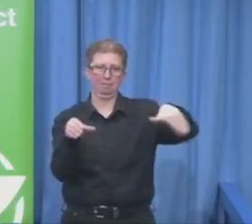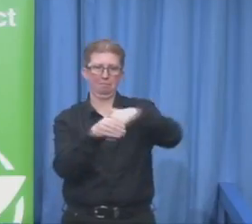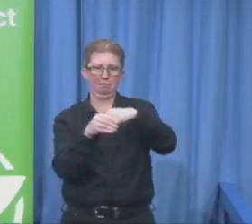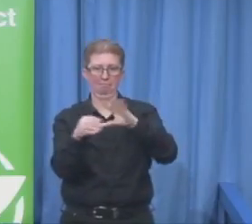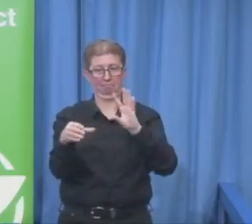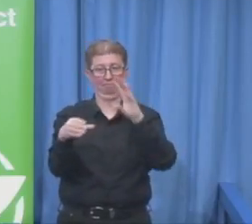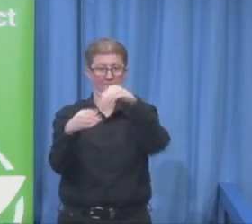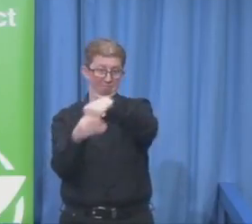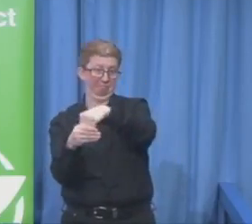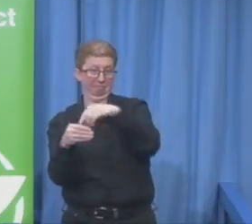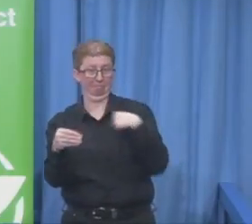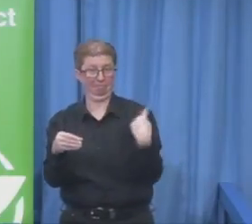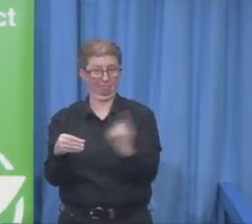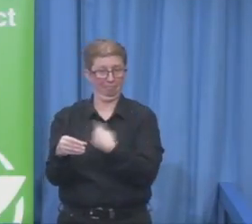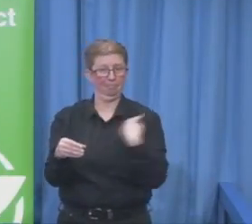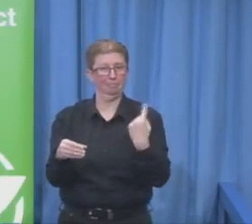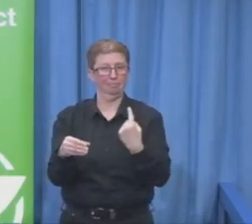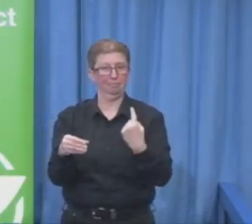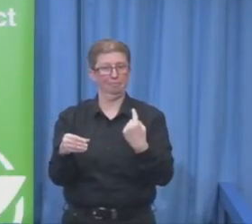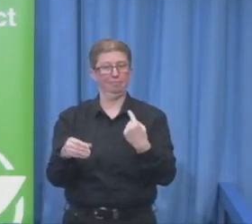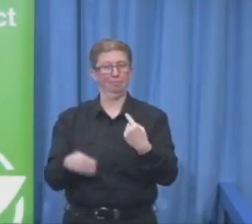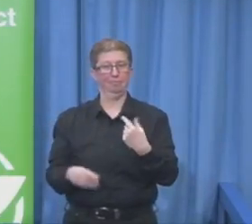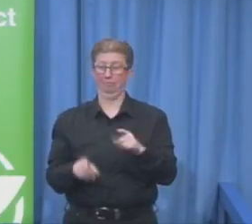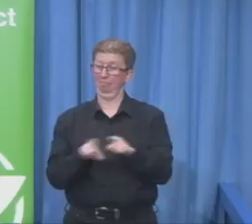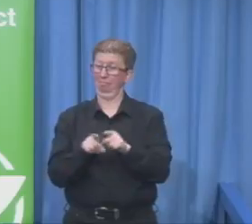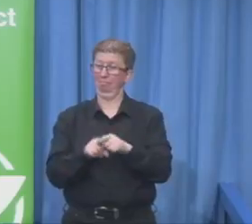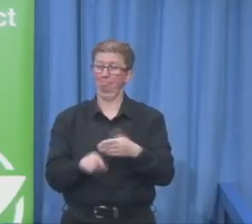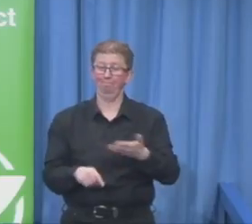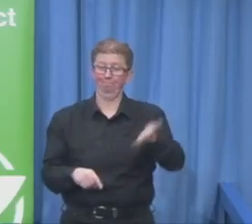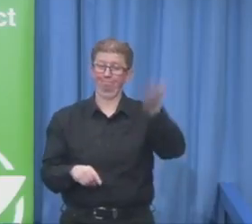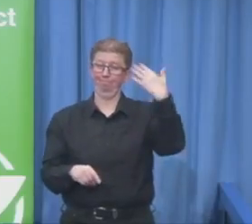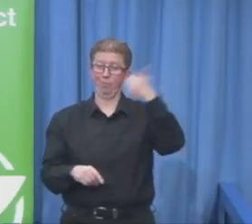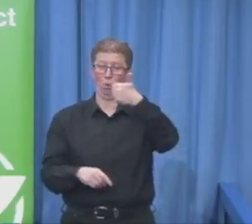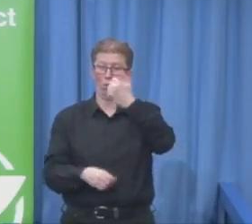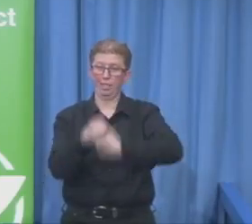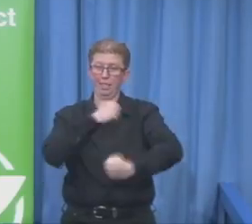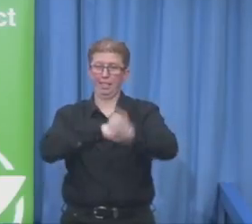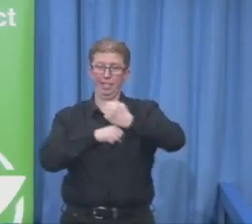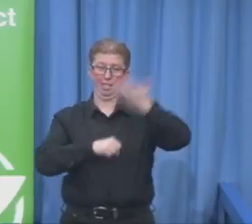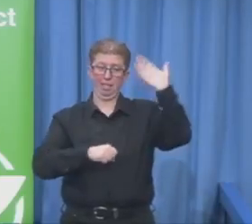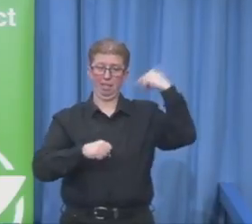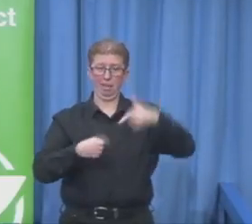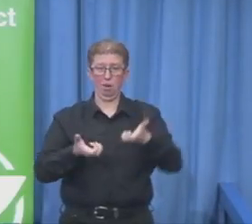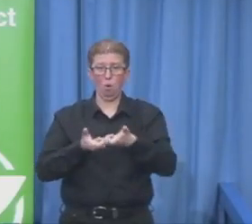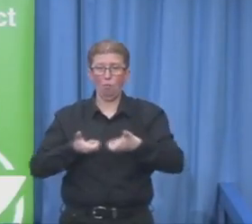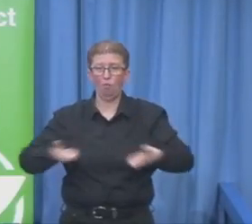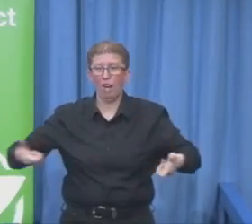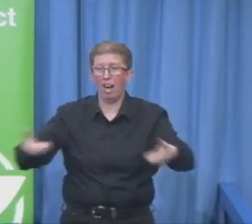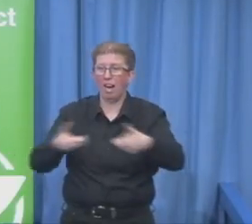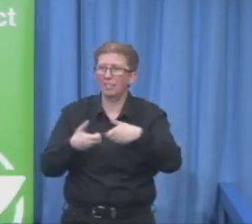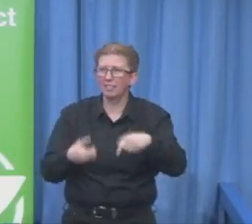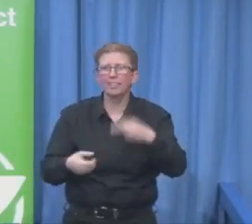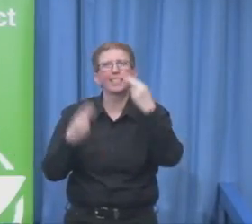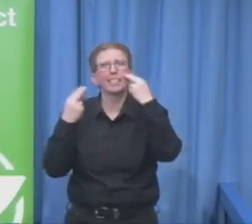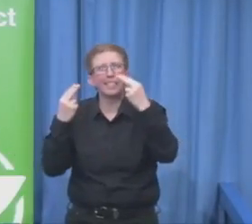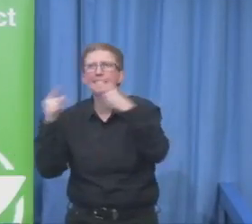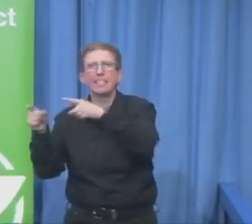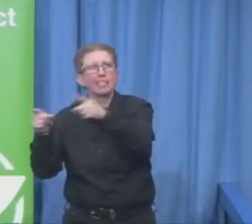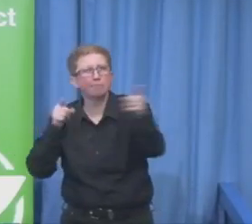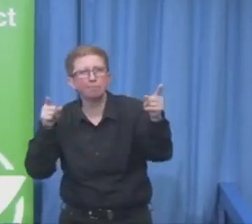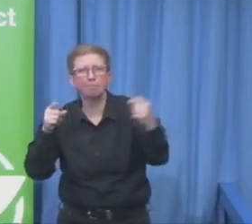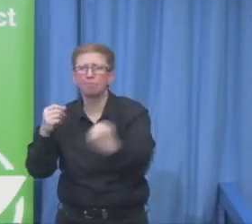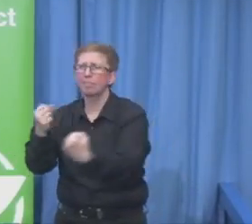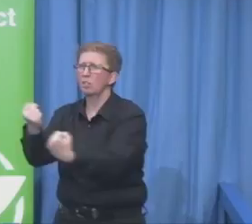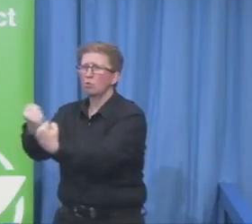this conference over here with Luc Zandalu. And we have gotten very much support from the network of ESPD